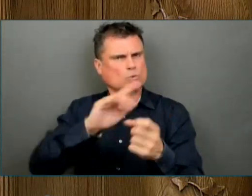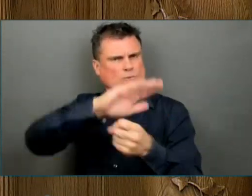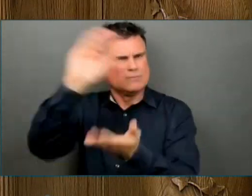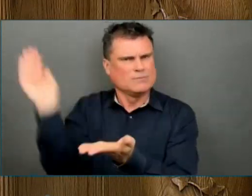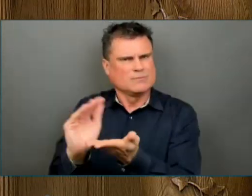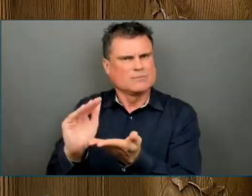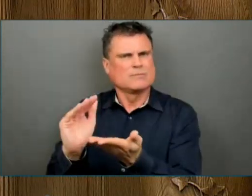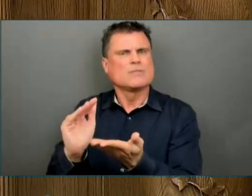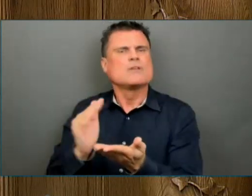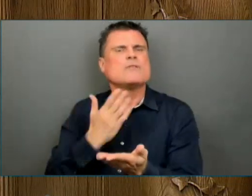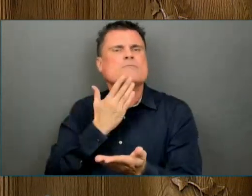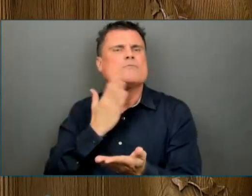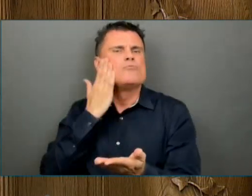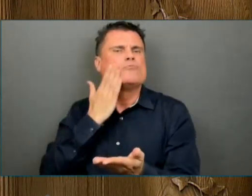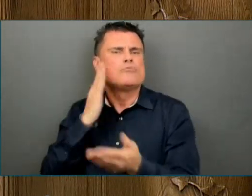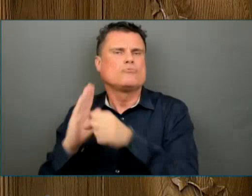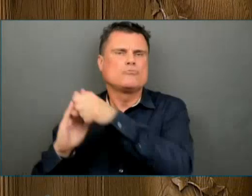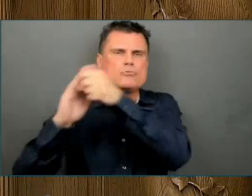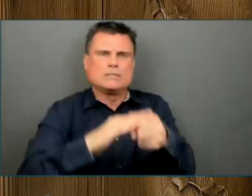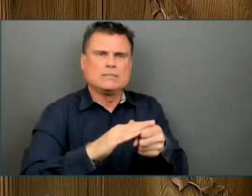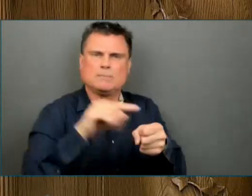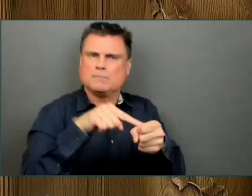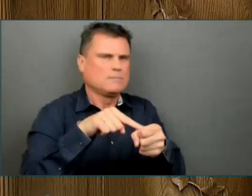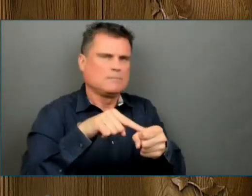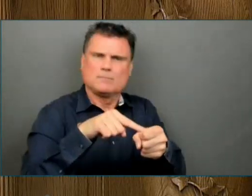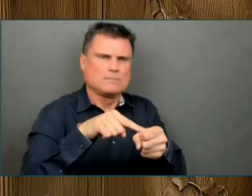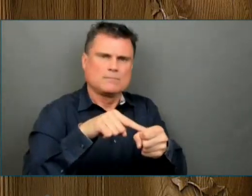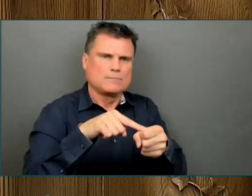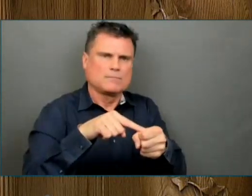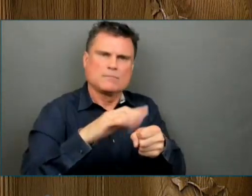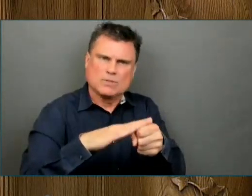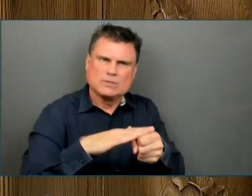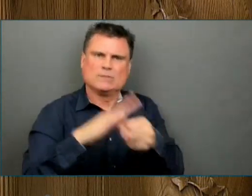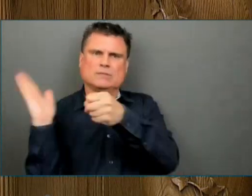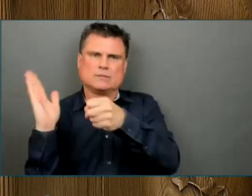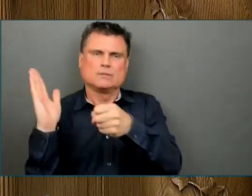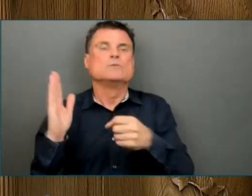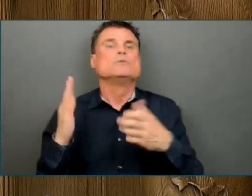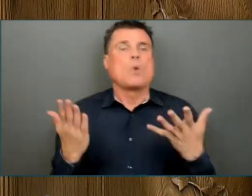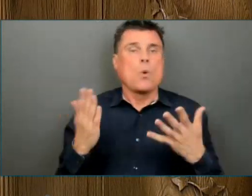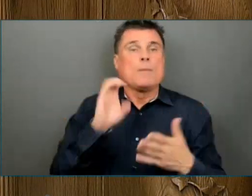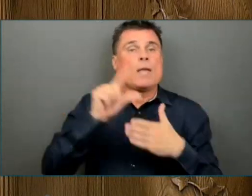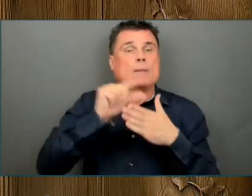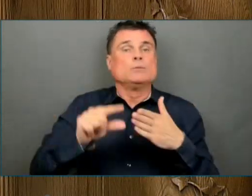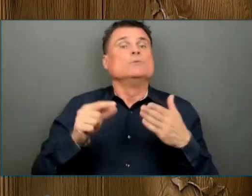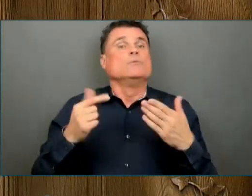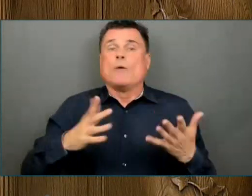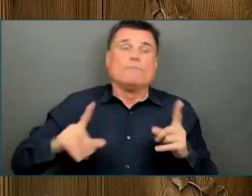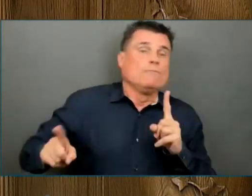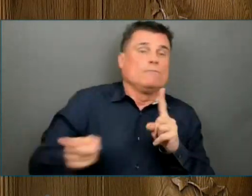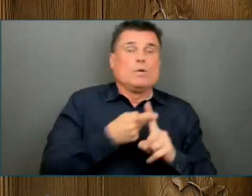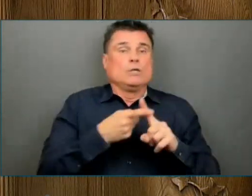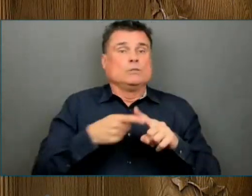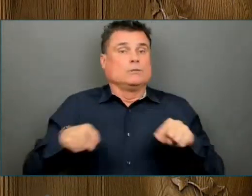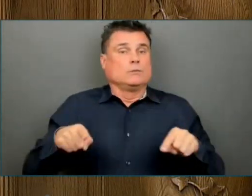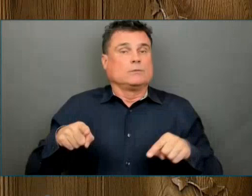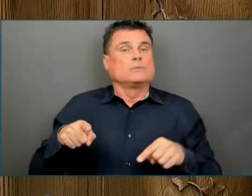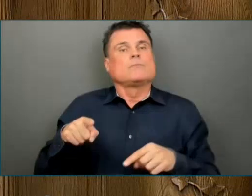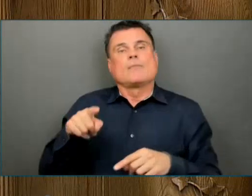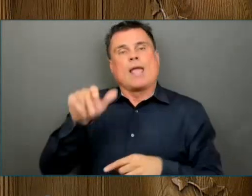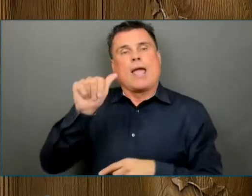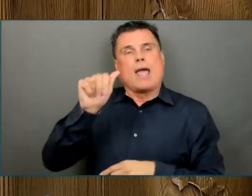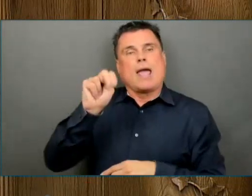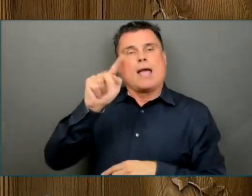anti-racism law and to reform our outdated Police Act. It will also introduce landmark legislation